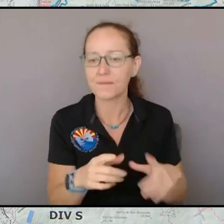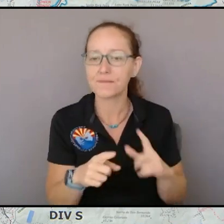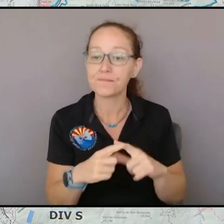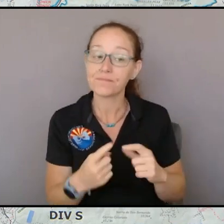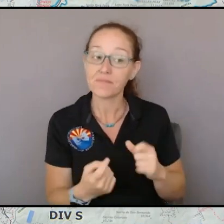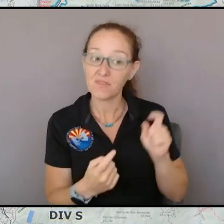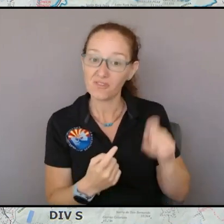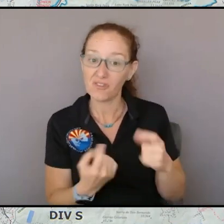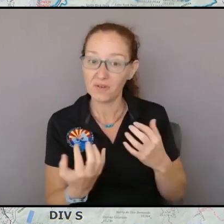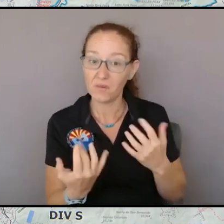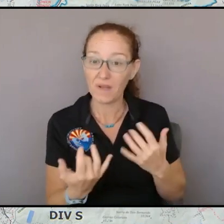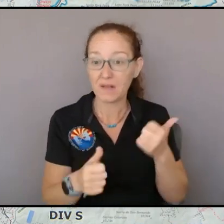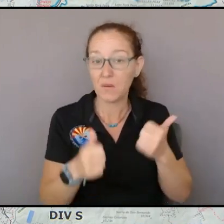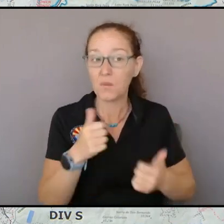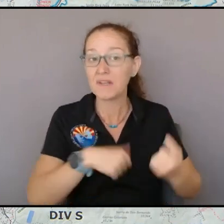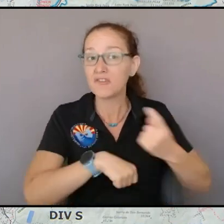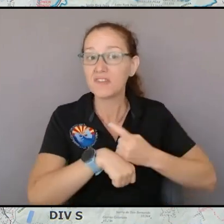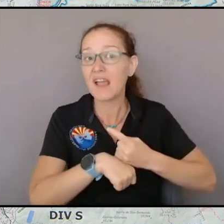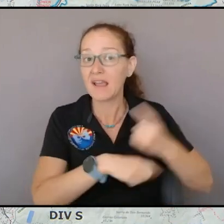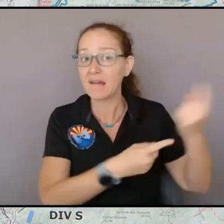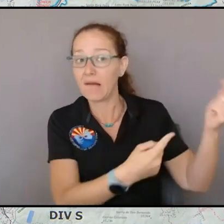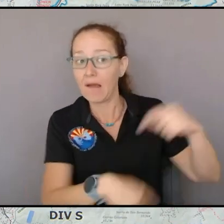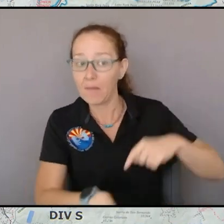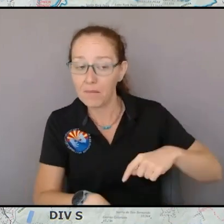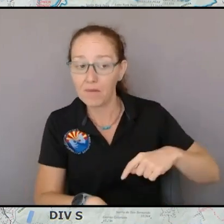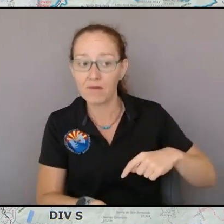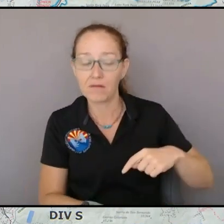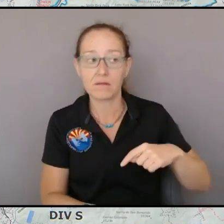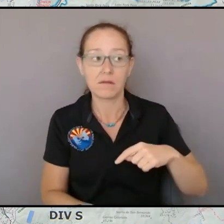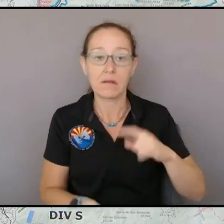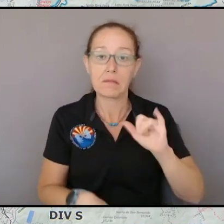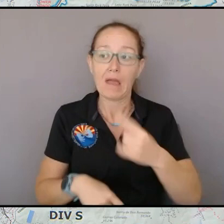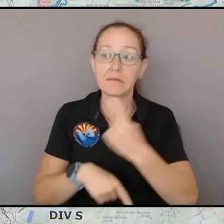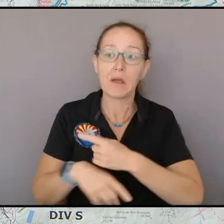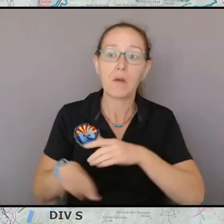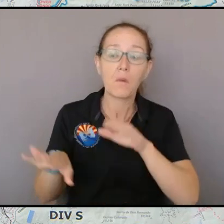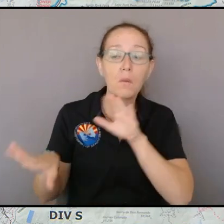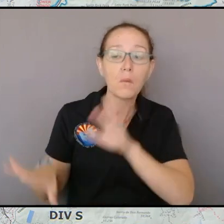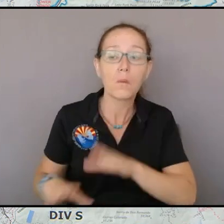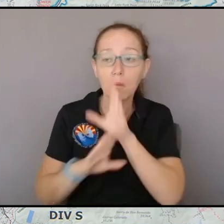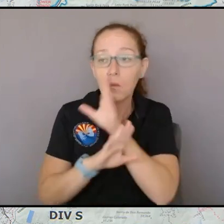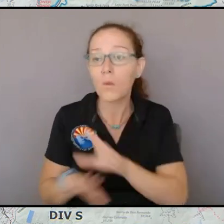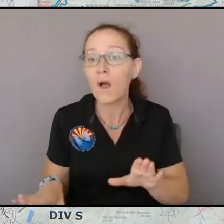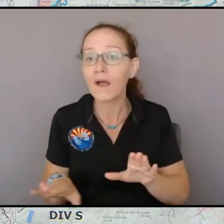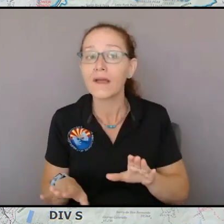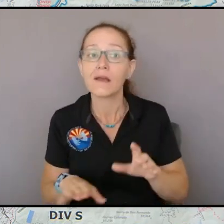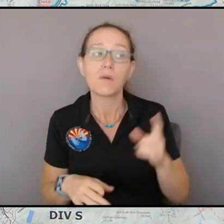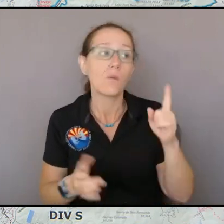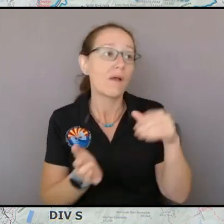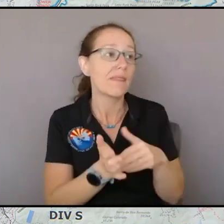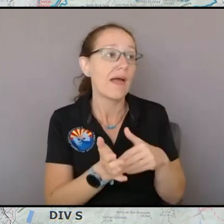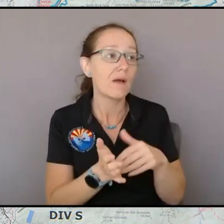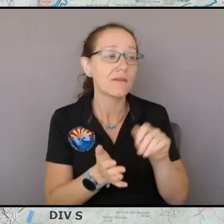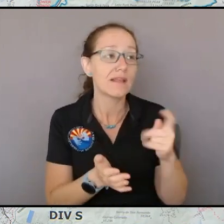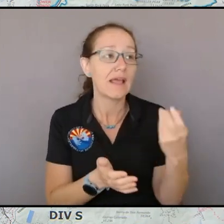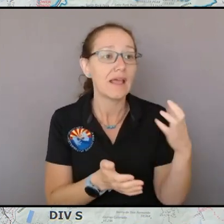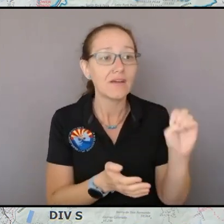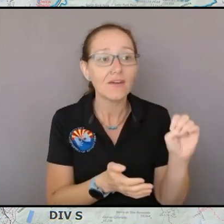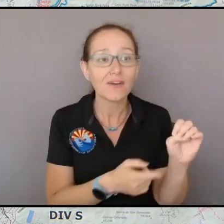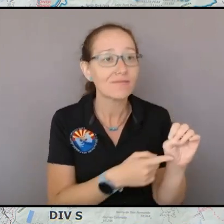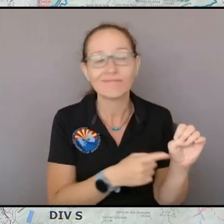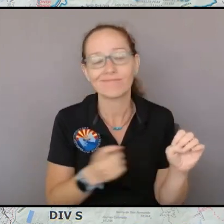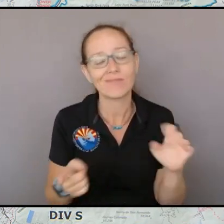thousand acres or the odds that it's going to hit your line on one of those days when it grows 30,000 acres it's on the 30,000 acre days right